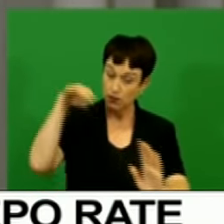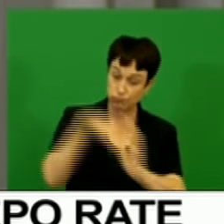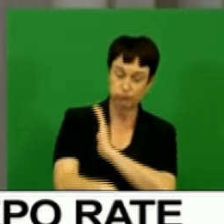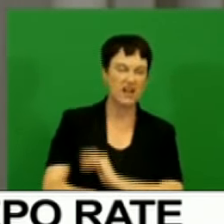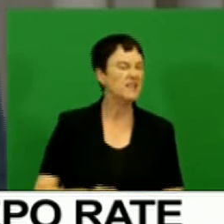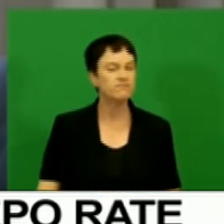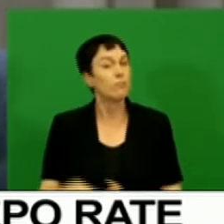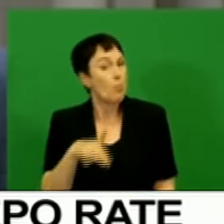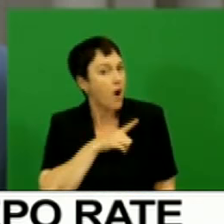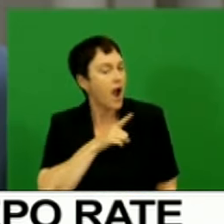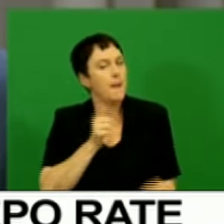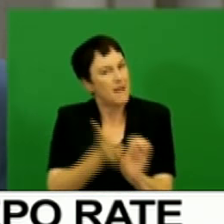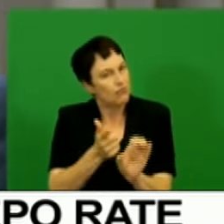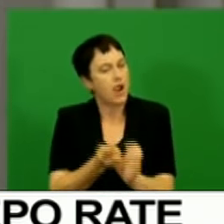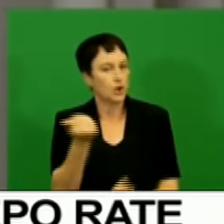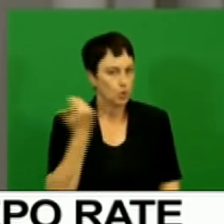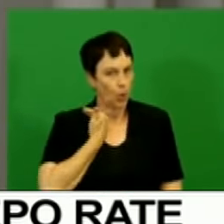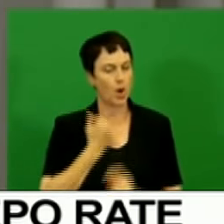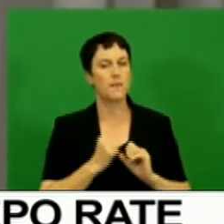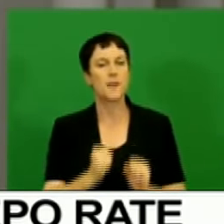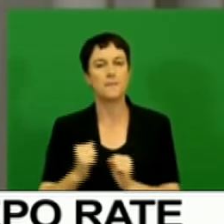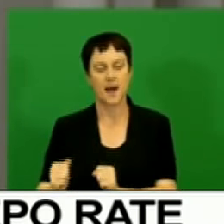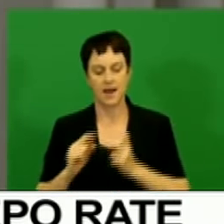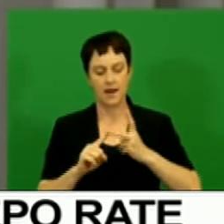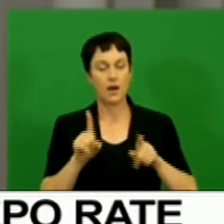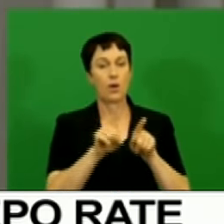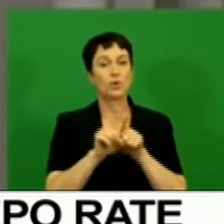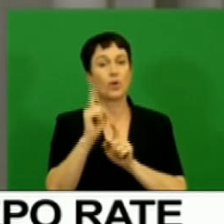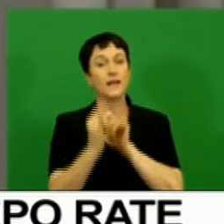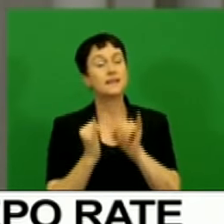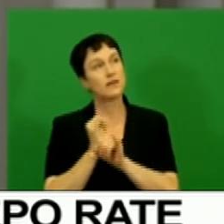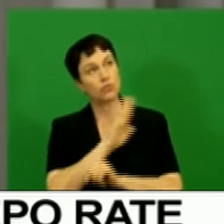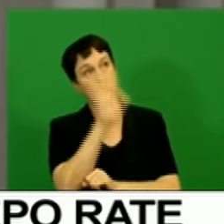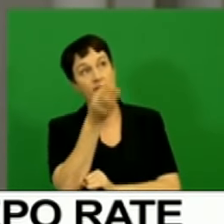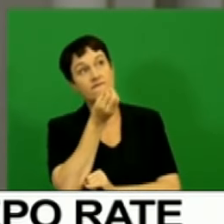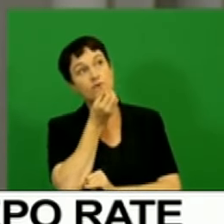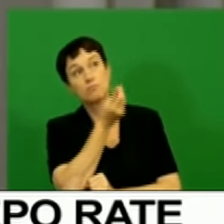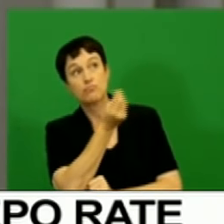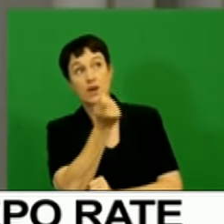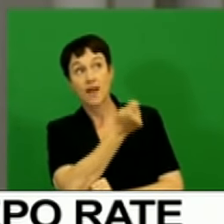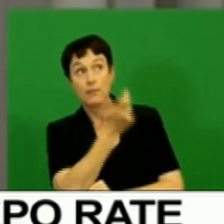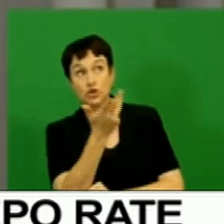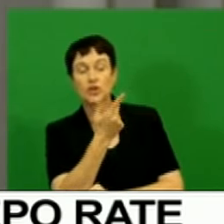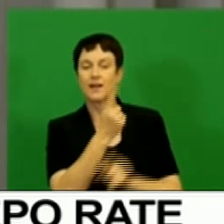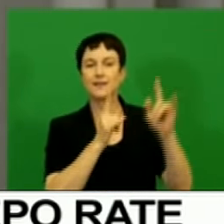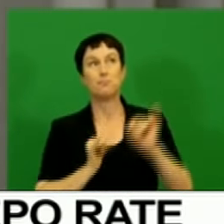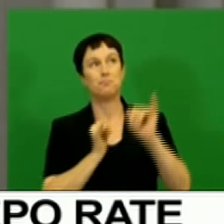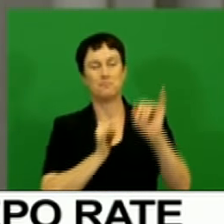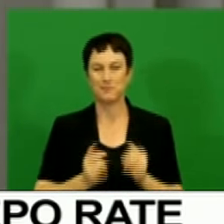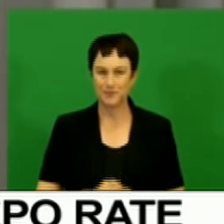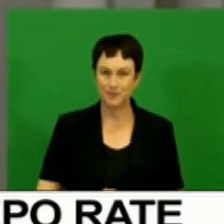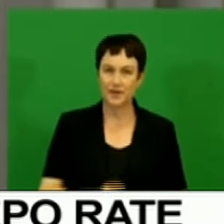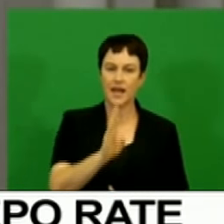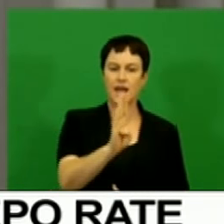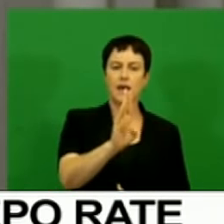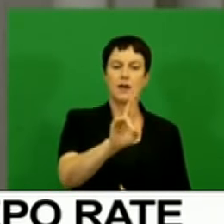costs and a rising trend in global food prices. Brent crude oil